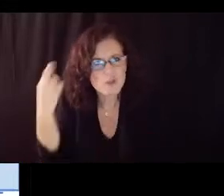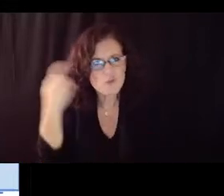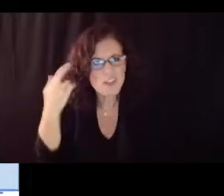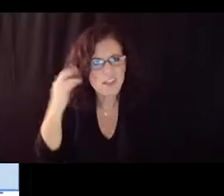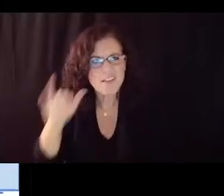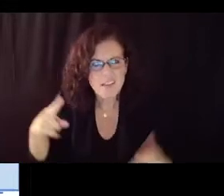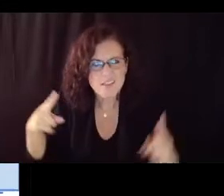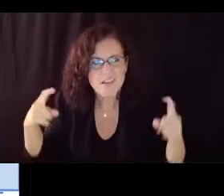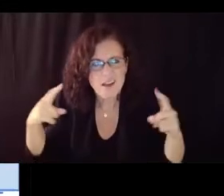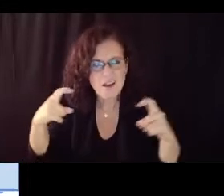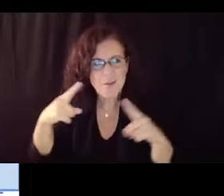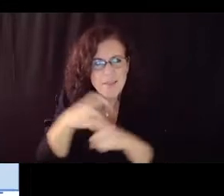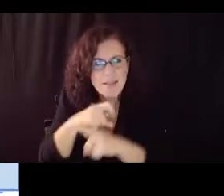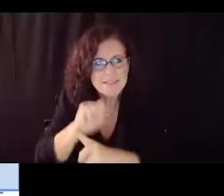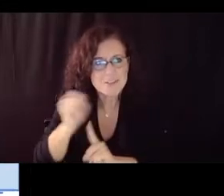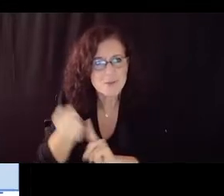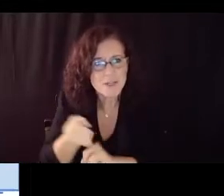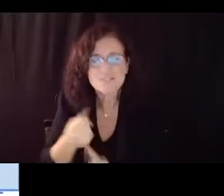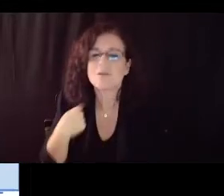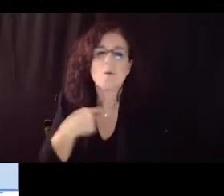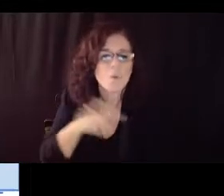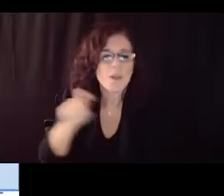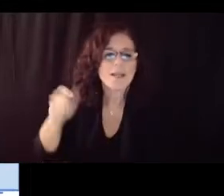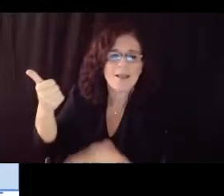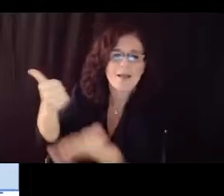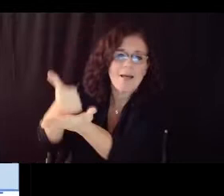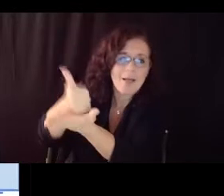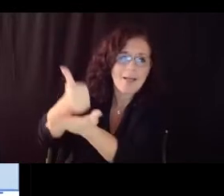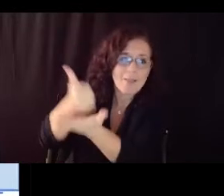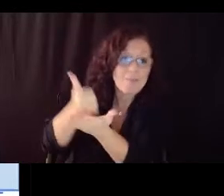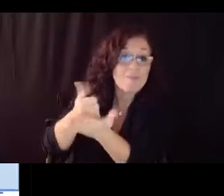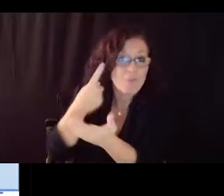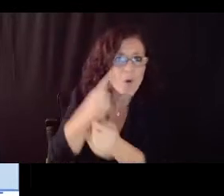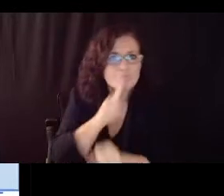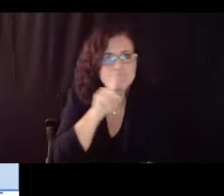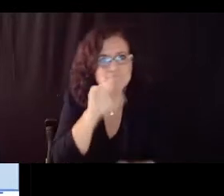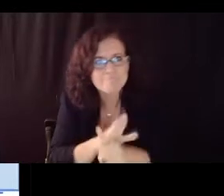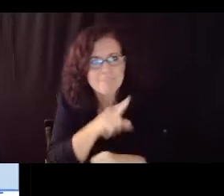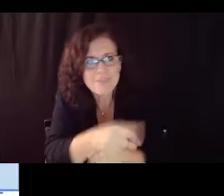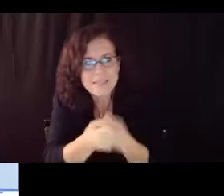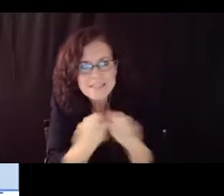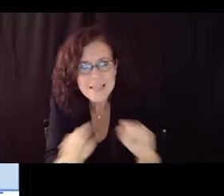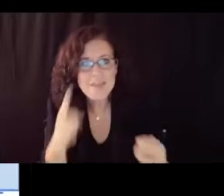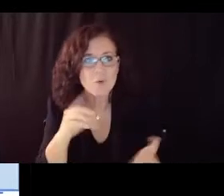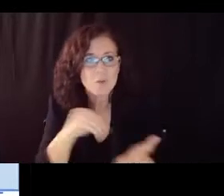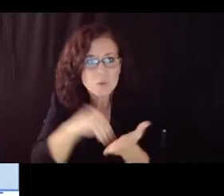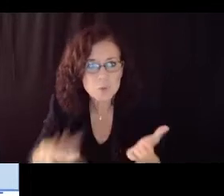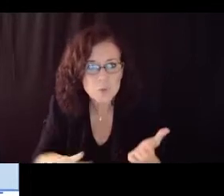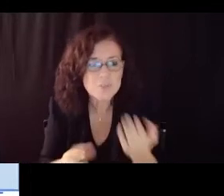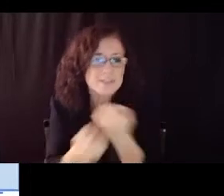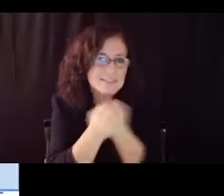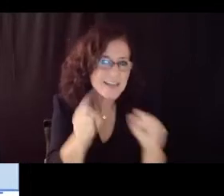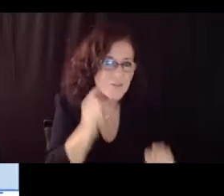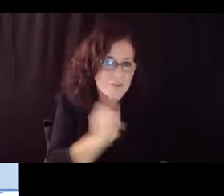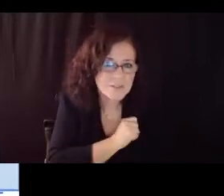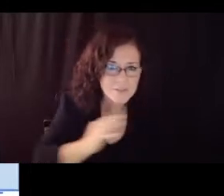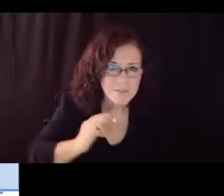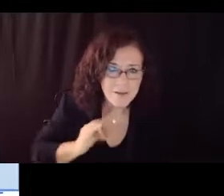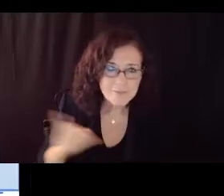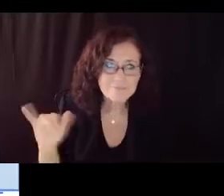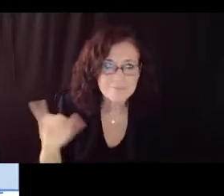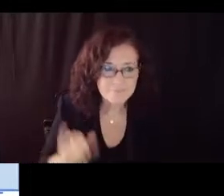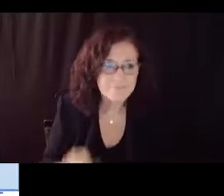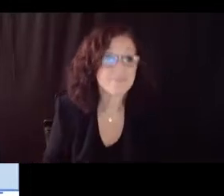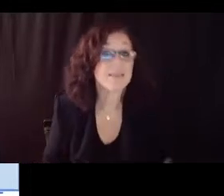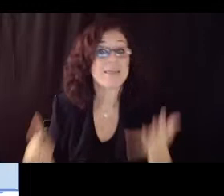to make this work and make it a safe place for students and staff and the last pillar is transparency and accountability the